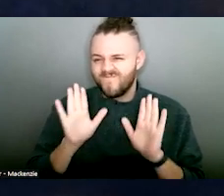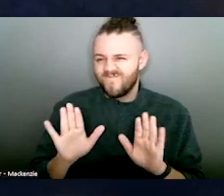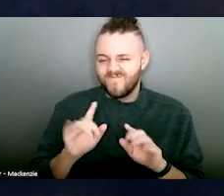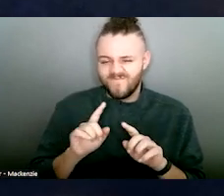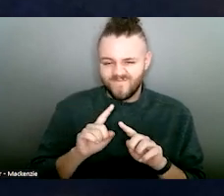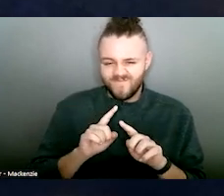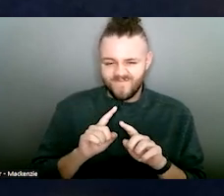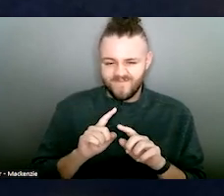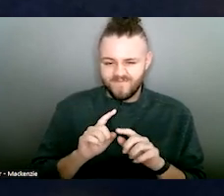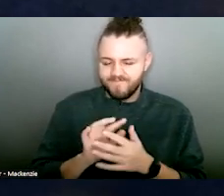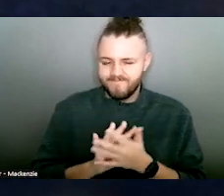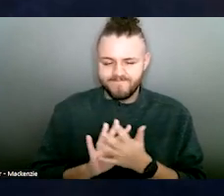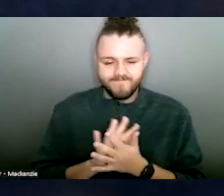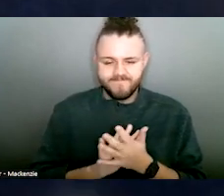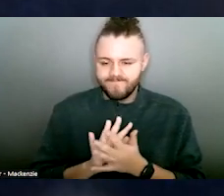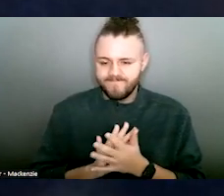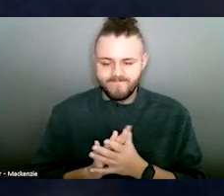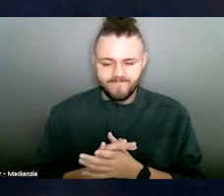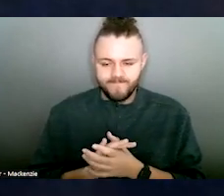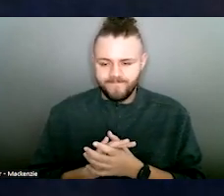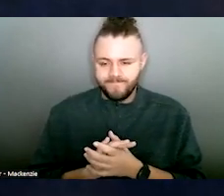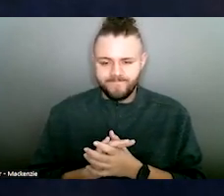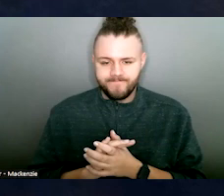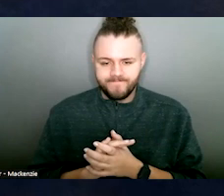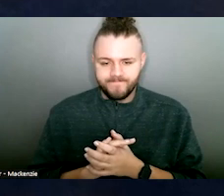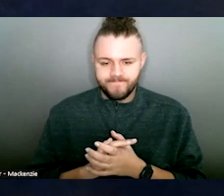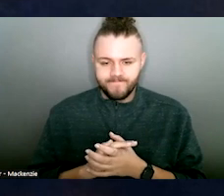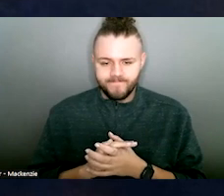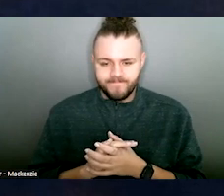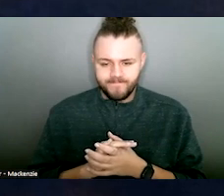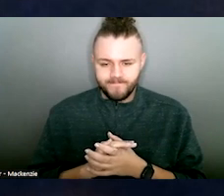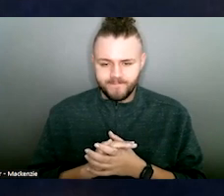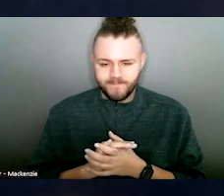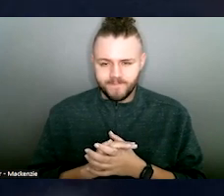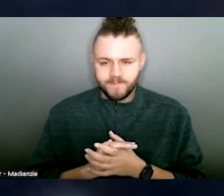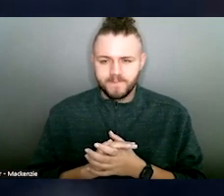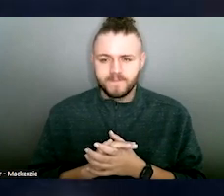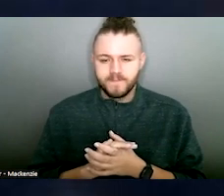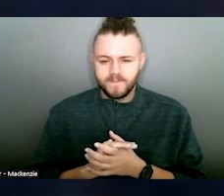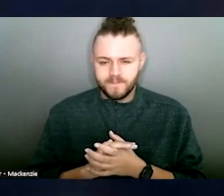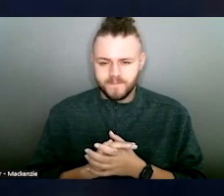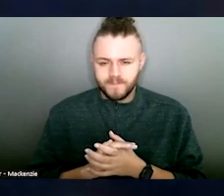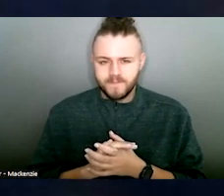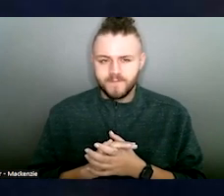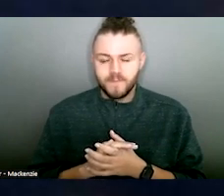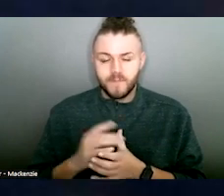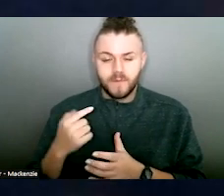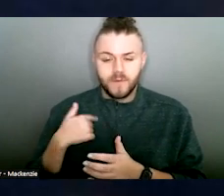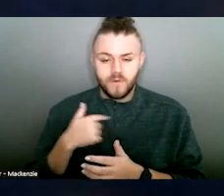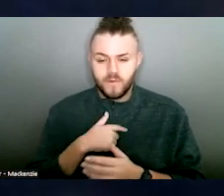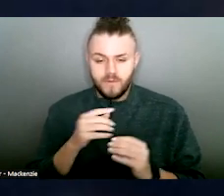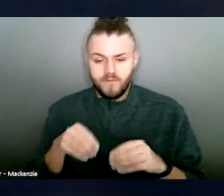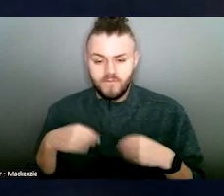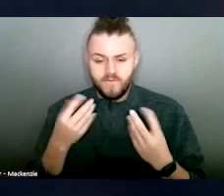WESA entered 3,685 crisis calls and provided more than 48,000 bed nights to